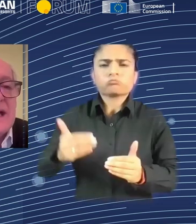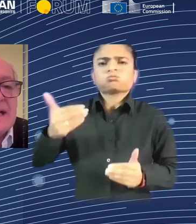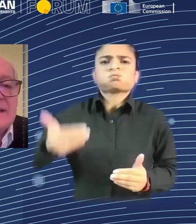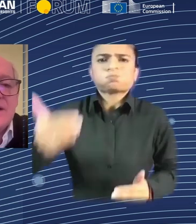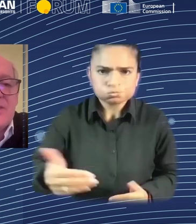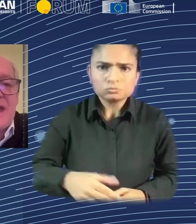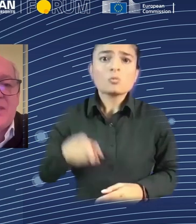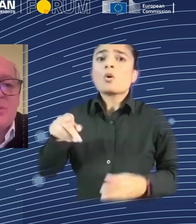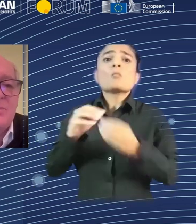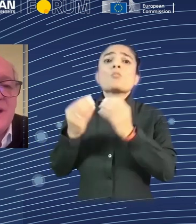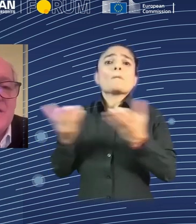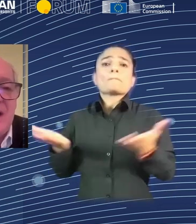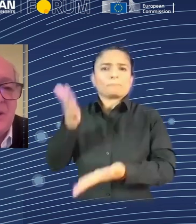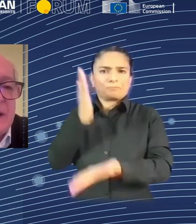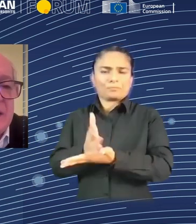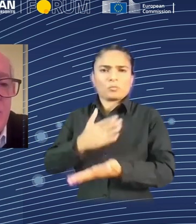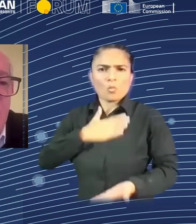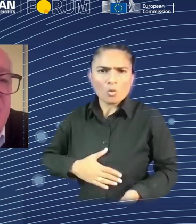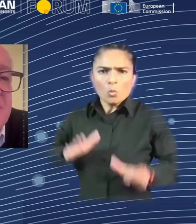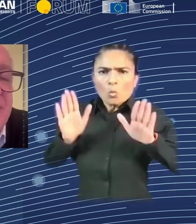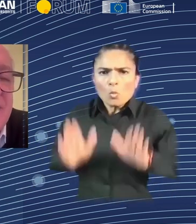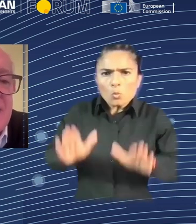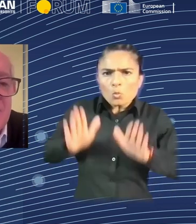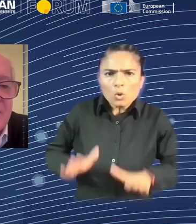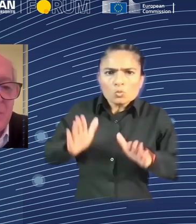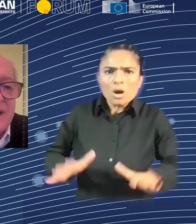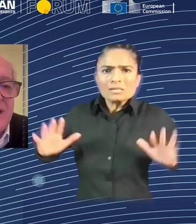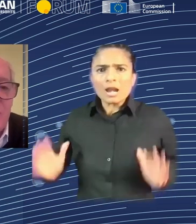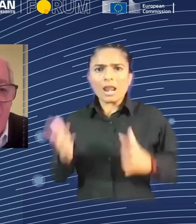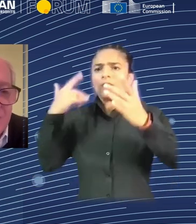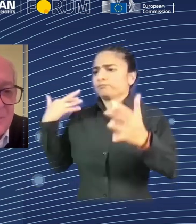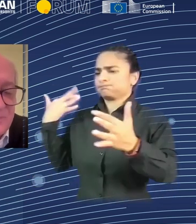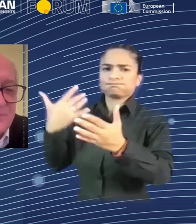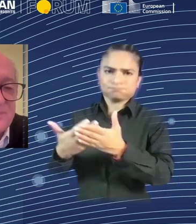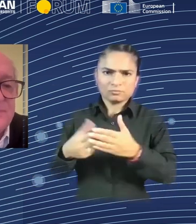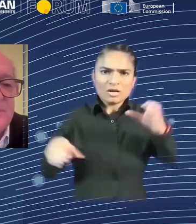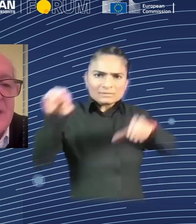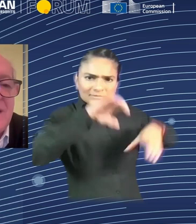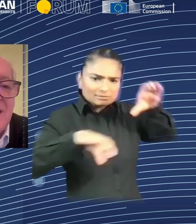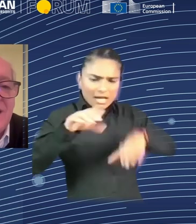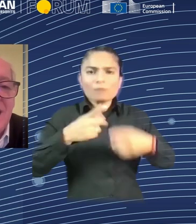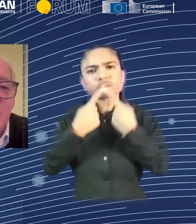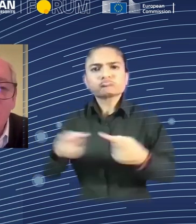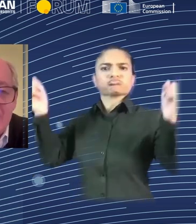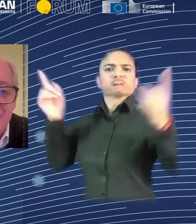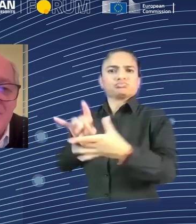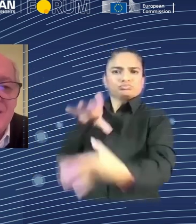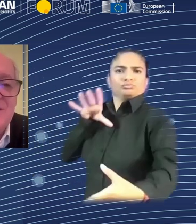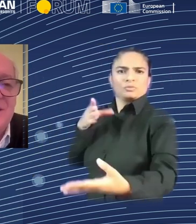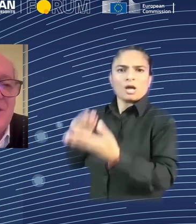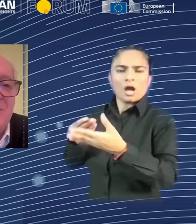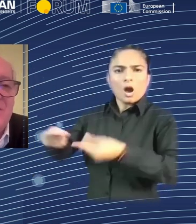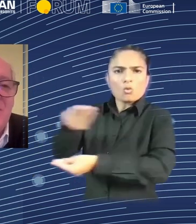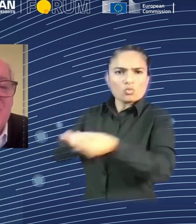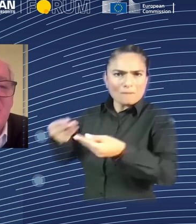And then the problem is, how do we live wisely and agreeably and well? And Wall-E, that